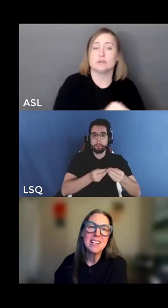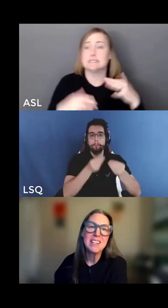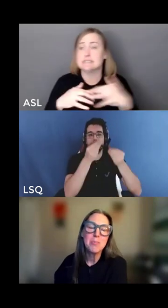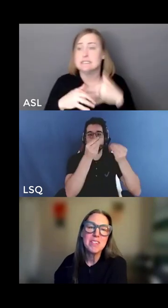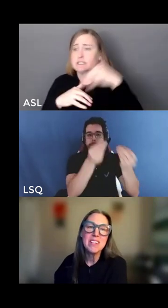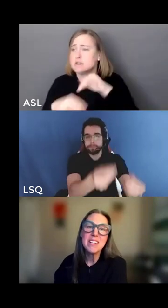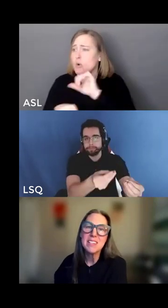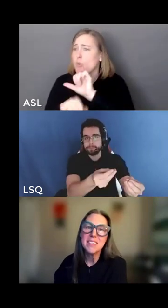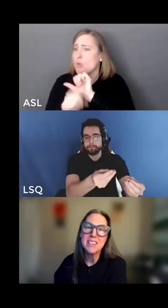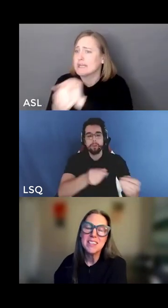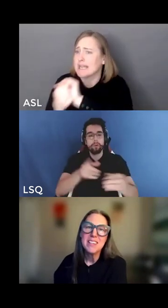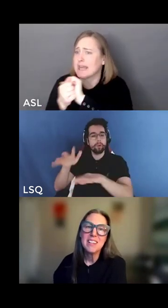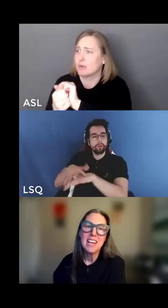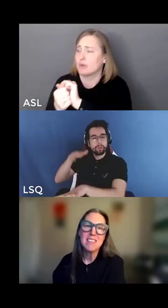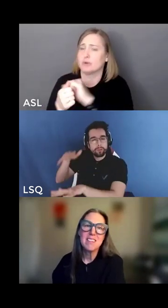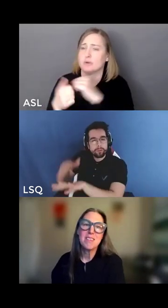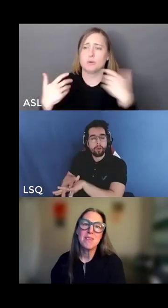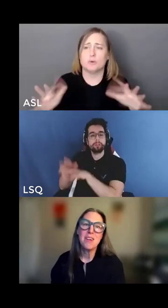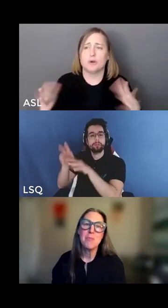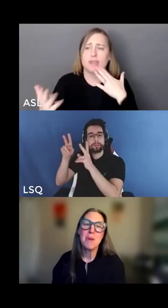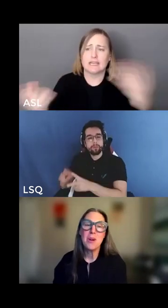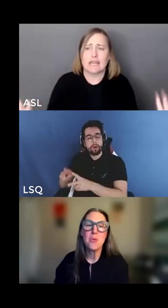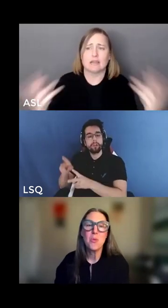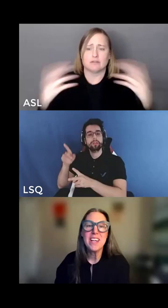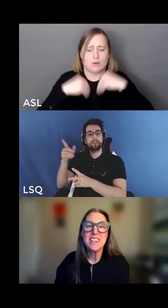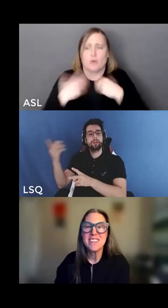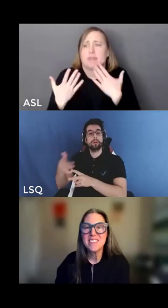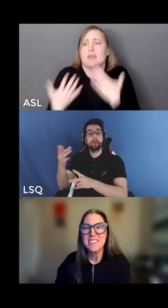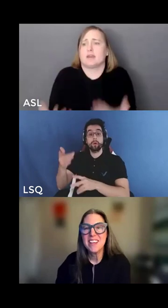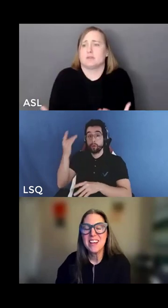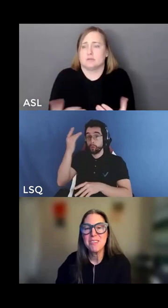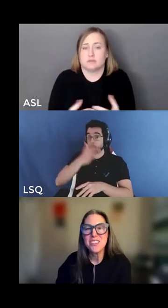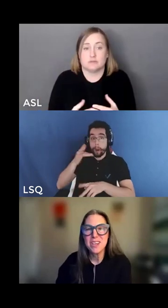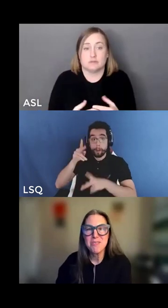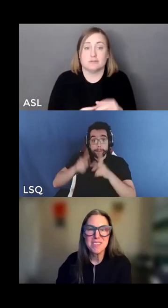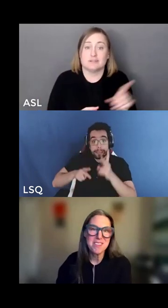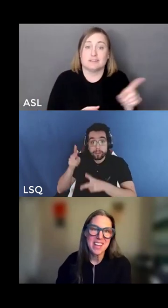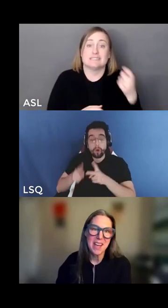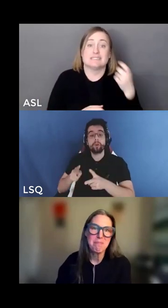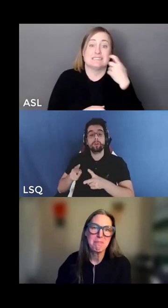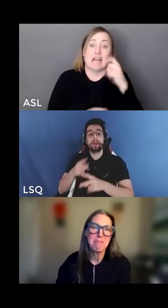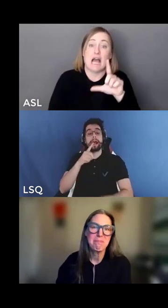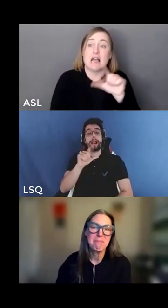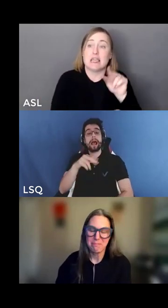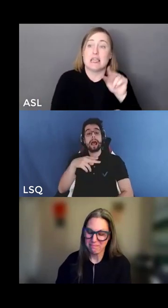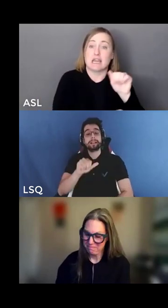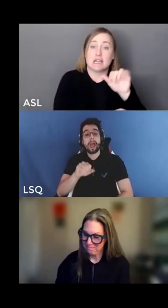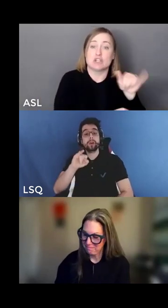has guided in particular the lessons around my own whiteness that i will share with you